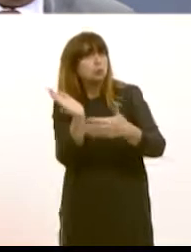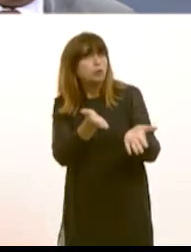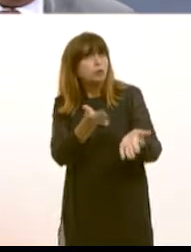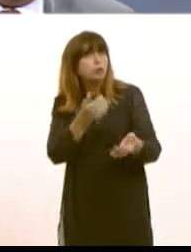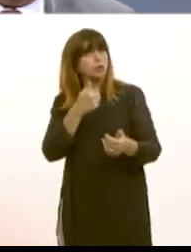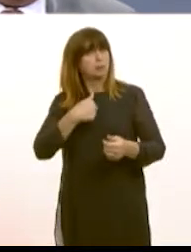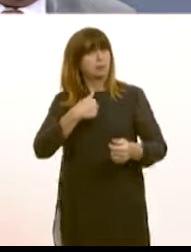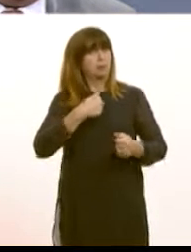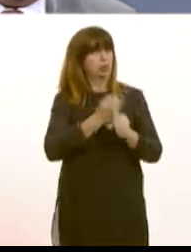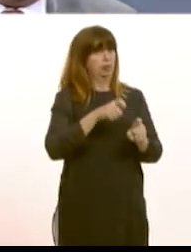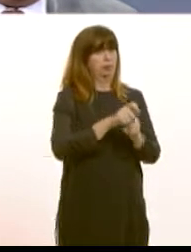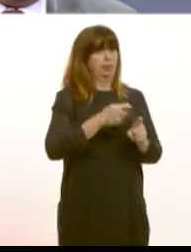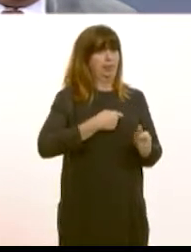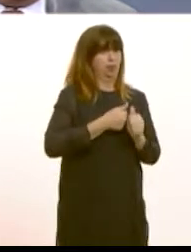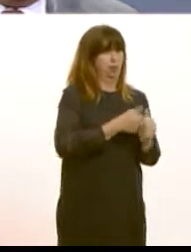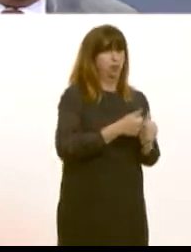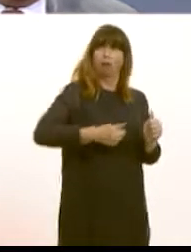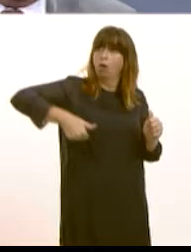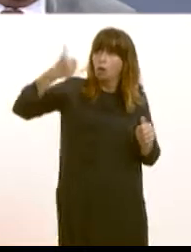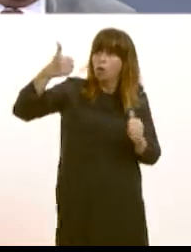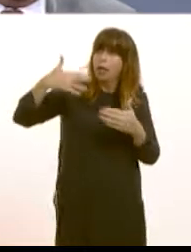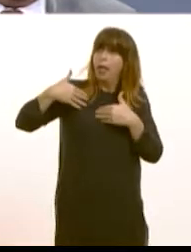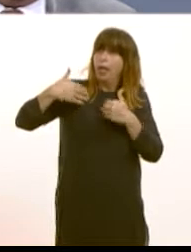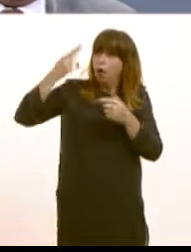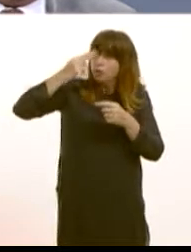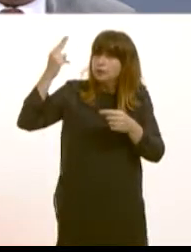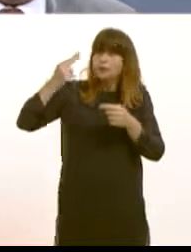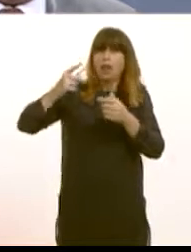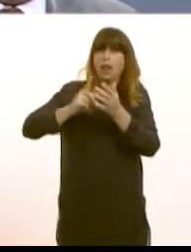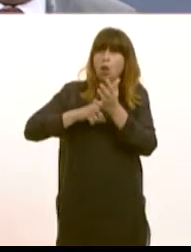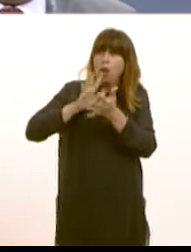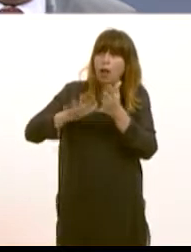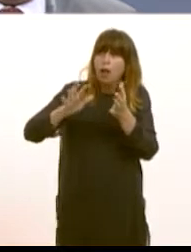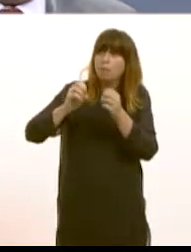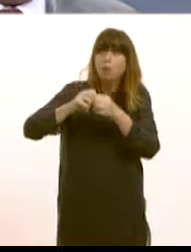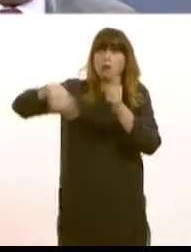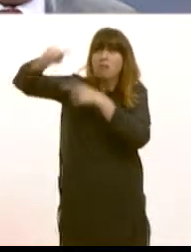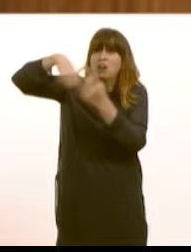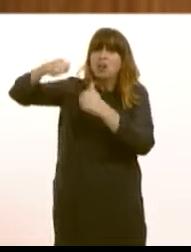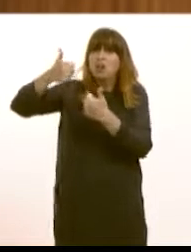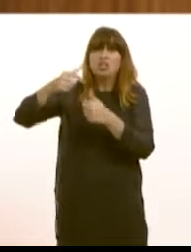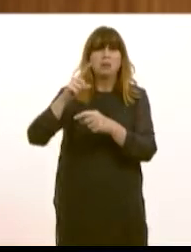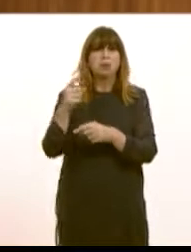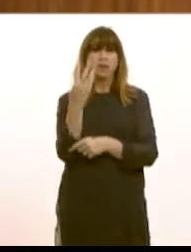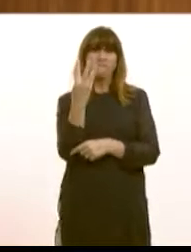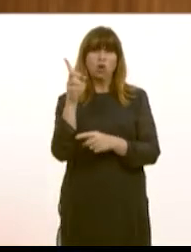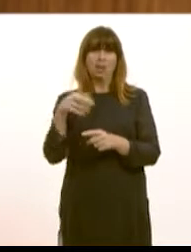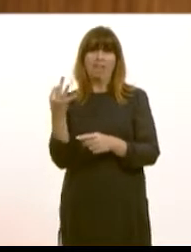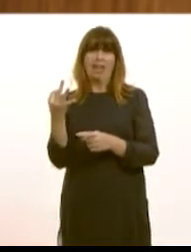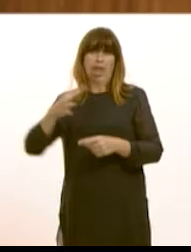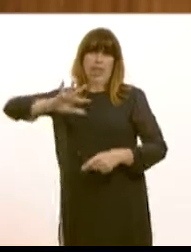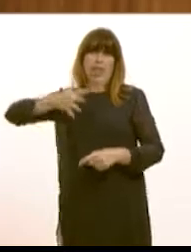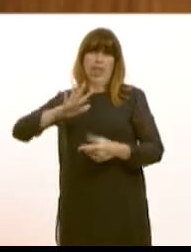back up their support for their patients. And with four out of eight in some kind of trouble, it's not good news. Well, I mean,